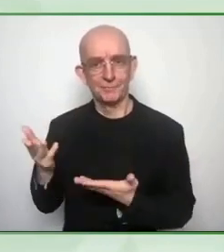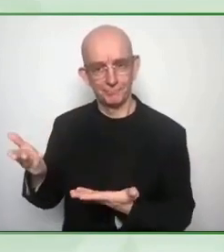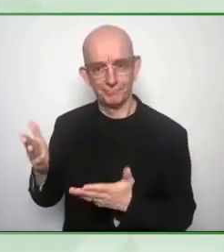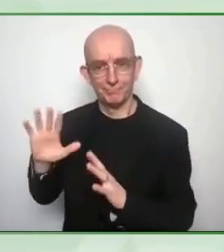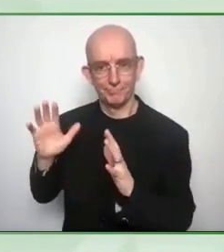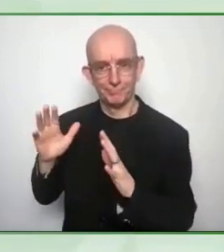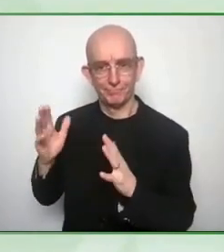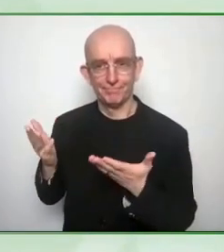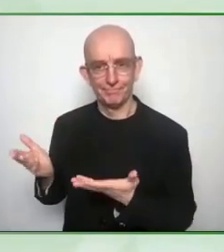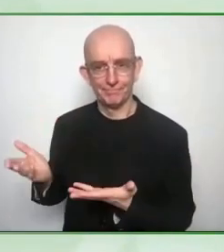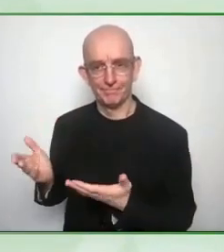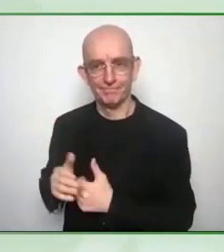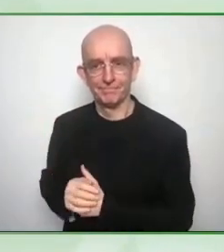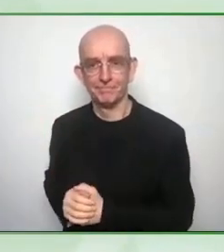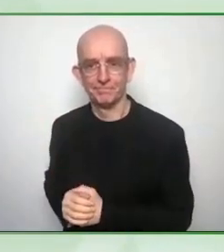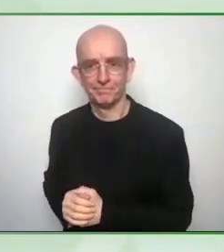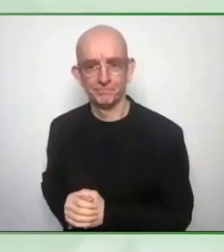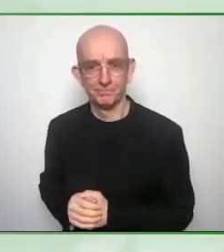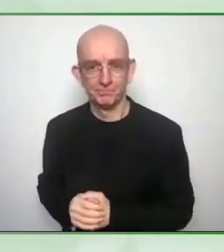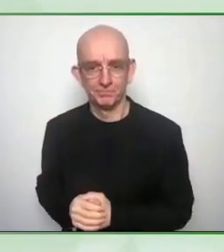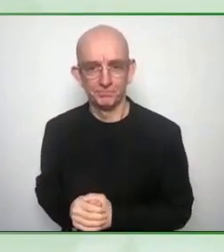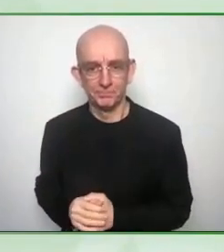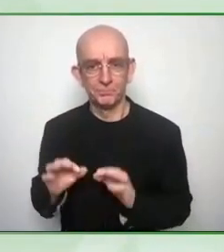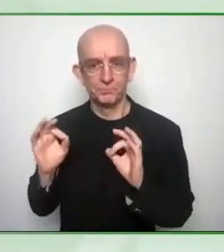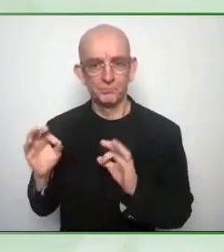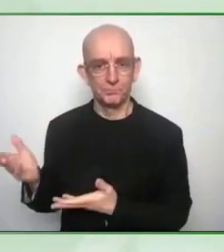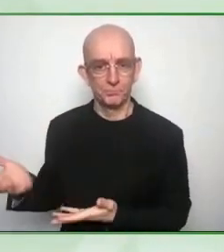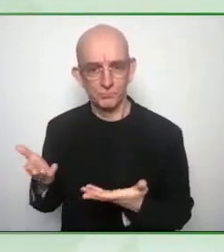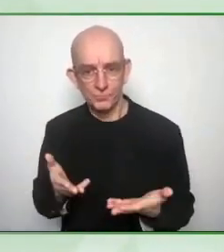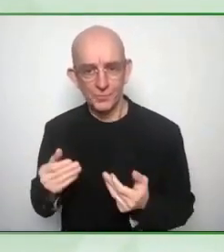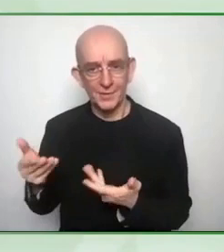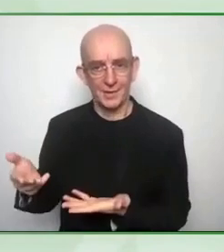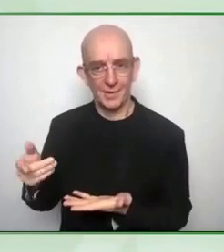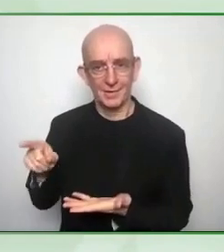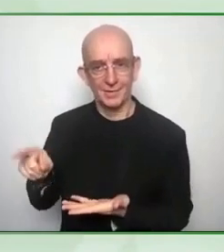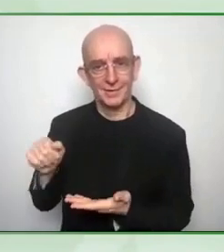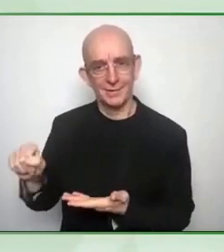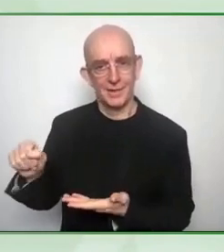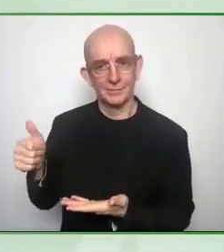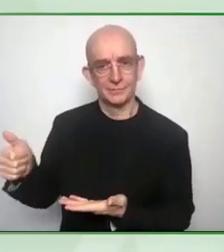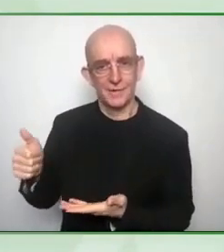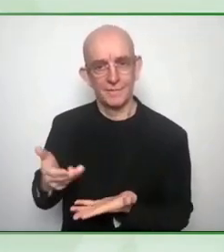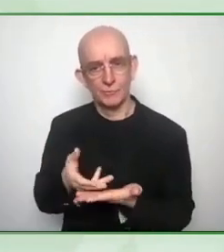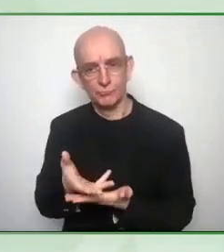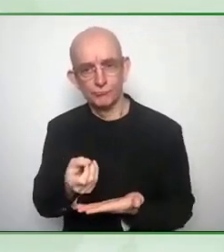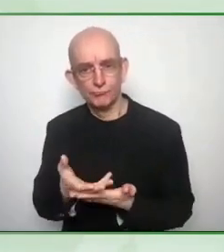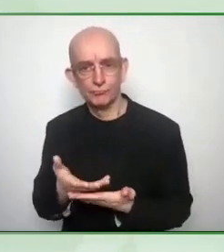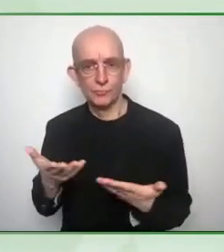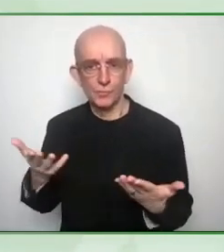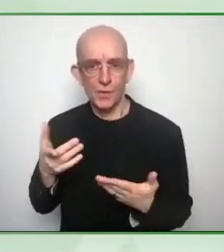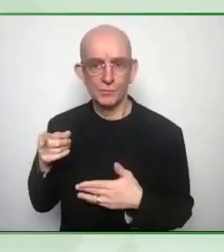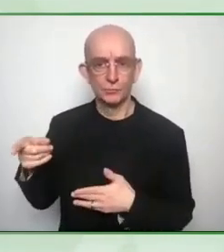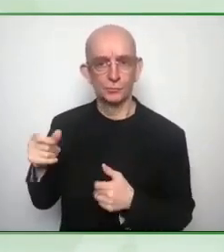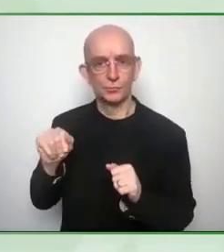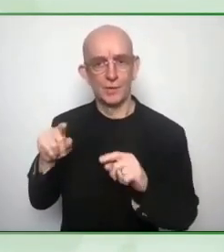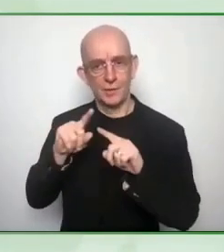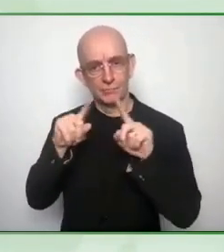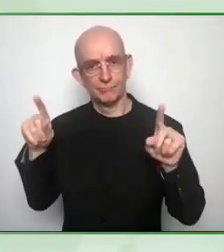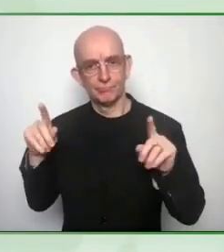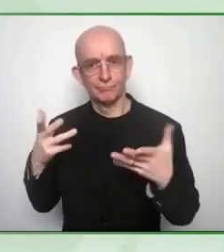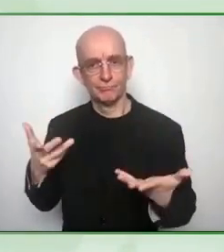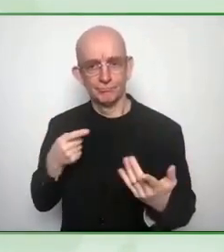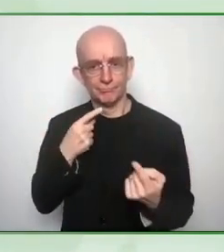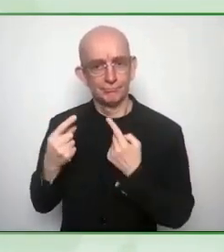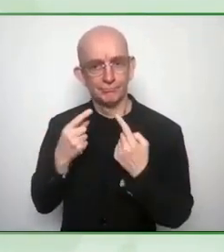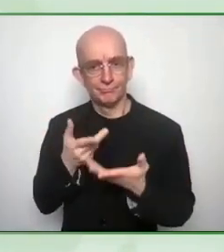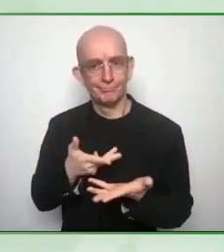pleasure to be here thanks first rajiv for so readily accepting the invite